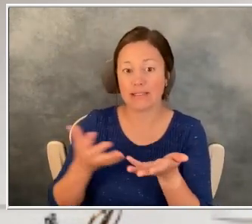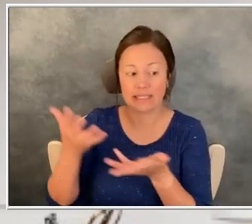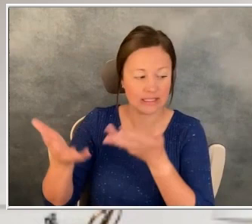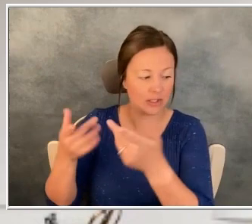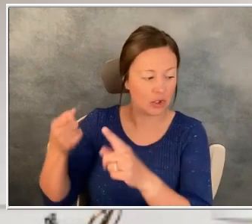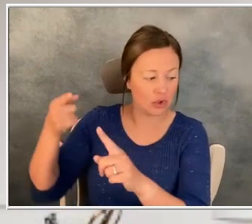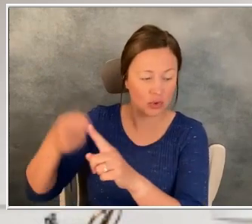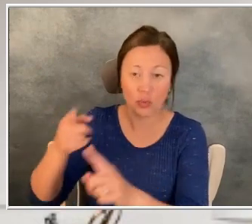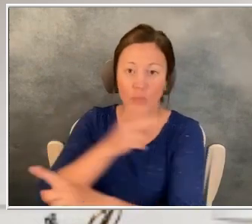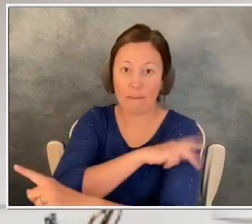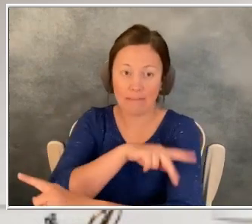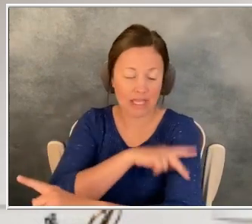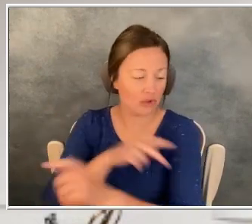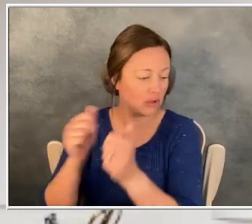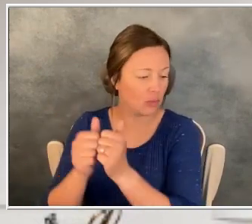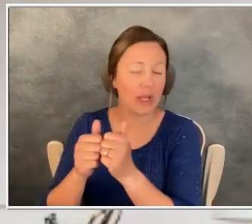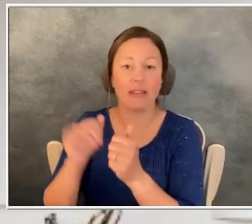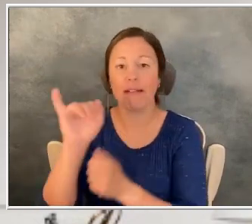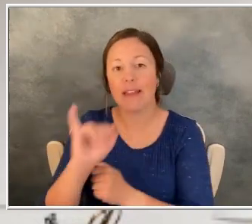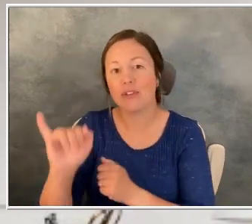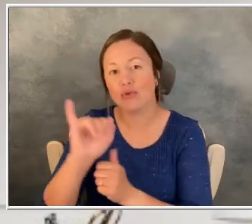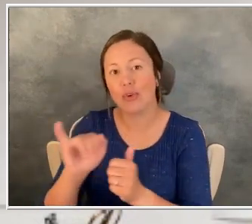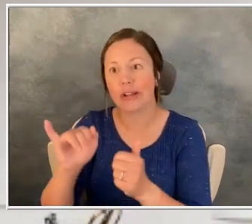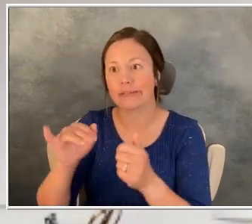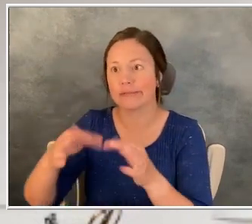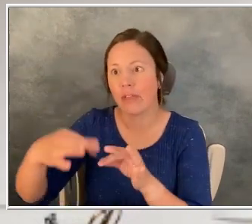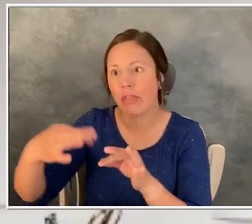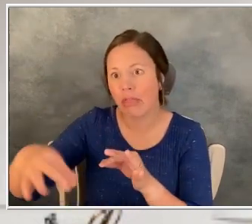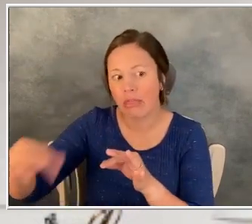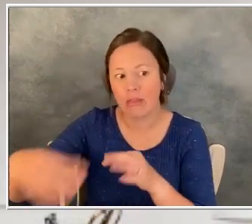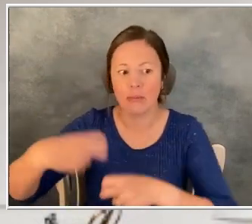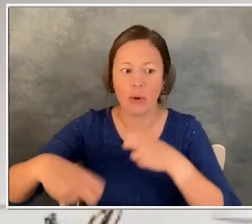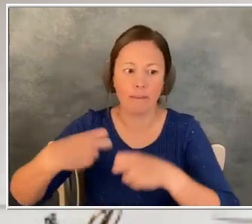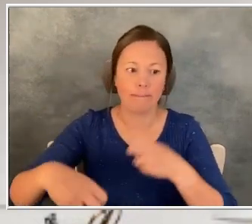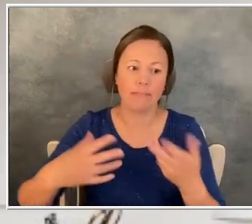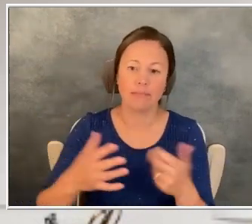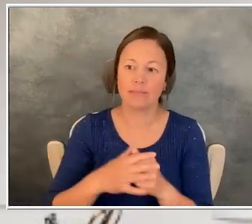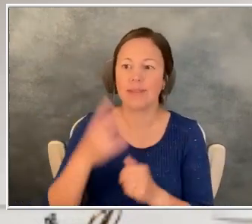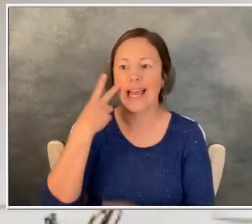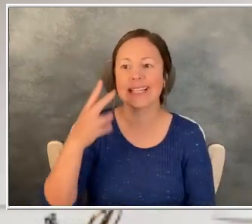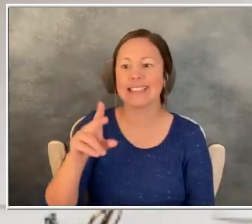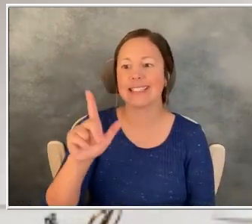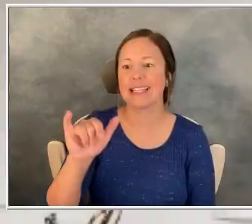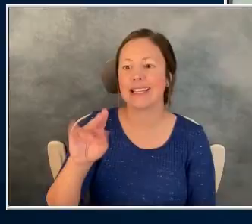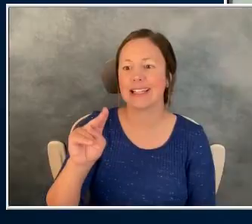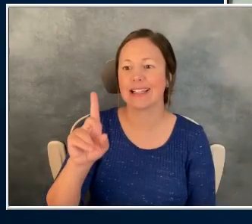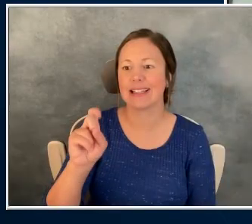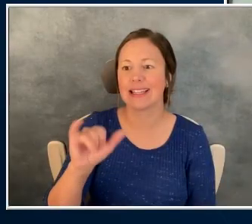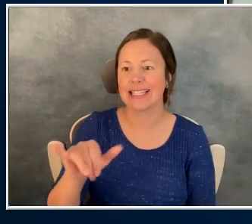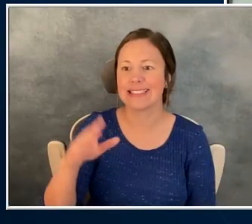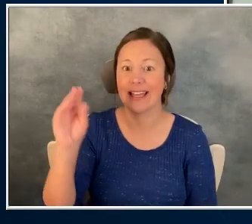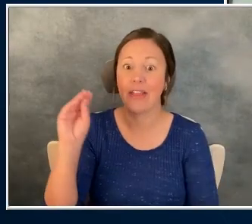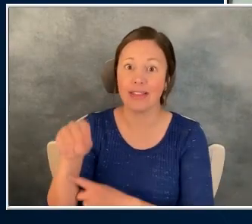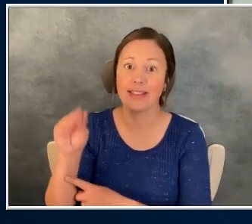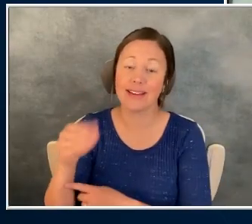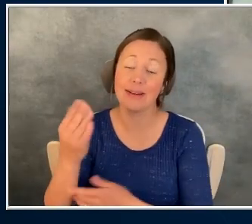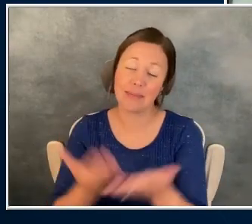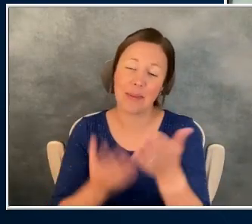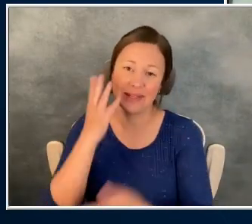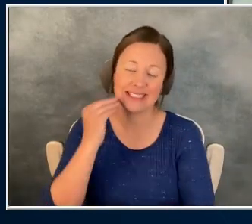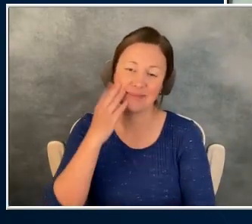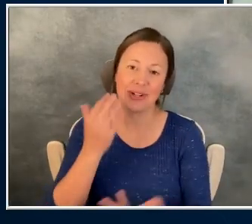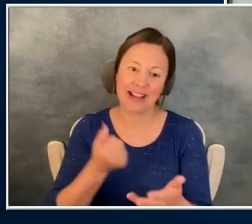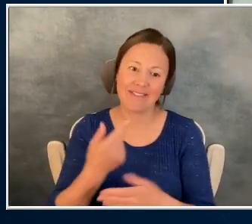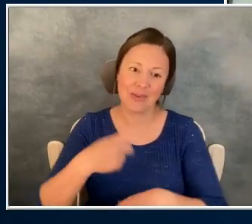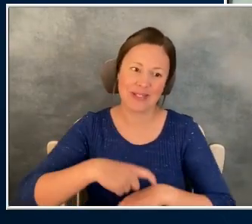because of insurance delays has always been kind of the biggest problem. And I see Lindsey nodding her head there a little bit. So probably experienced that once or twice.